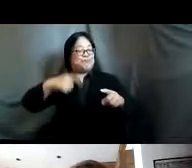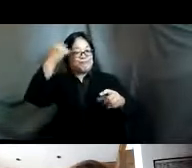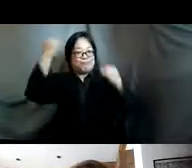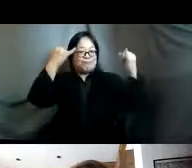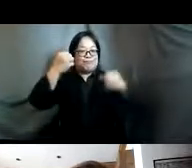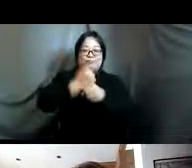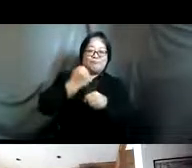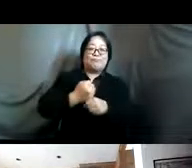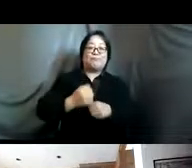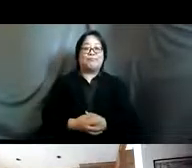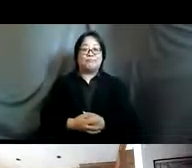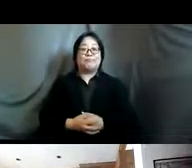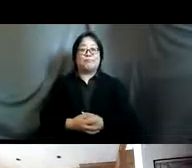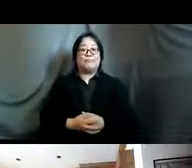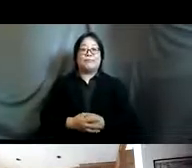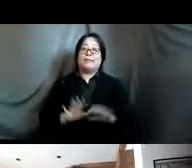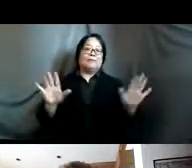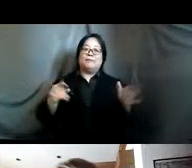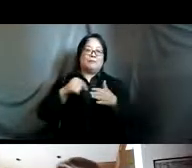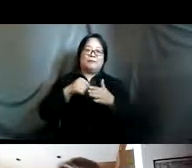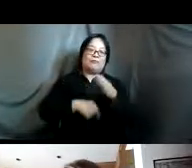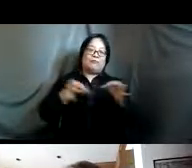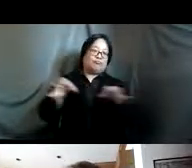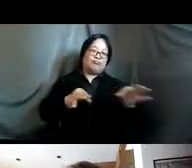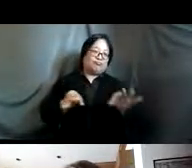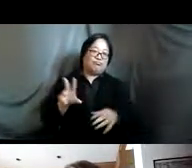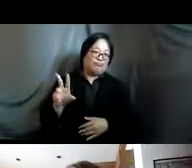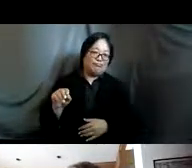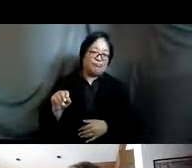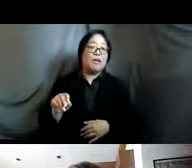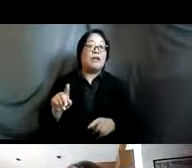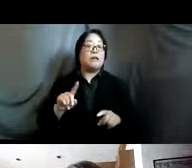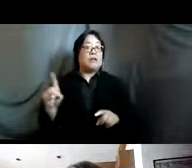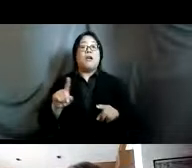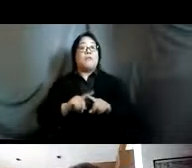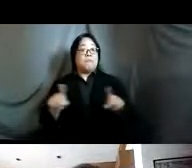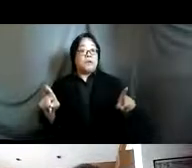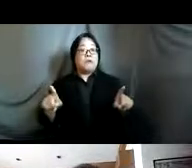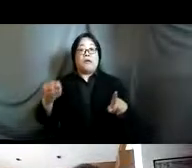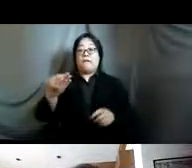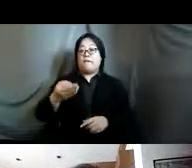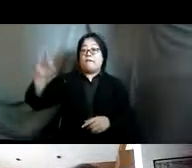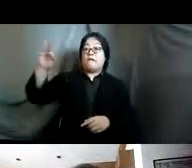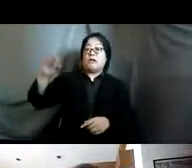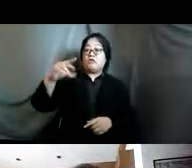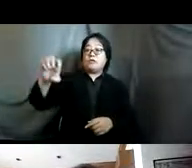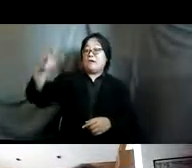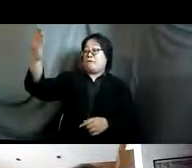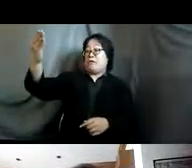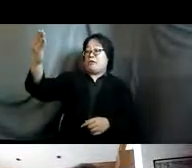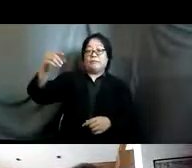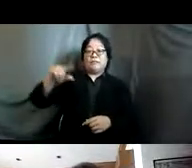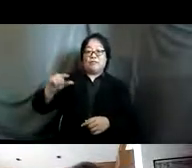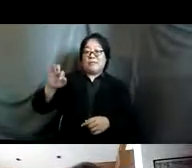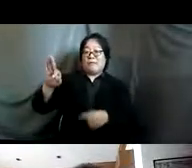i'm not going to go into this slide but just uh in terms of the paris gender equality forum that's coming up at the